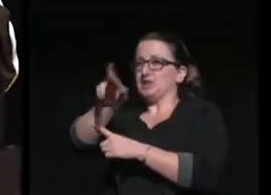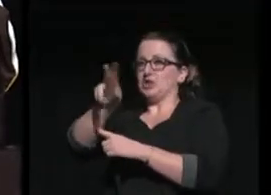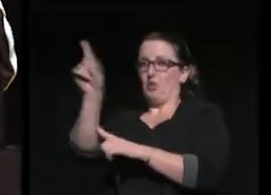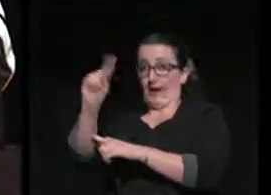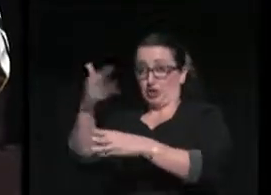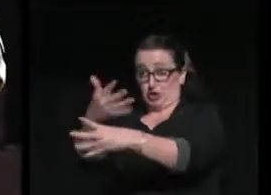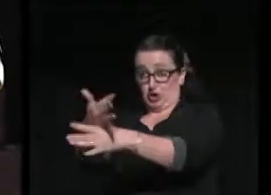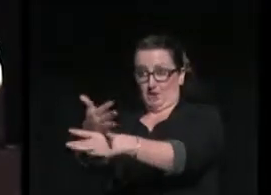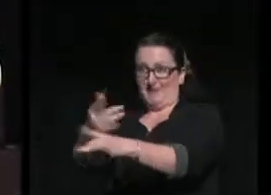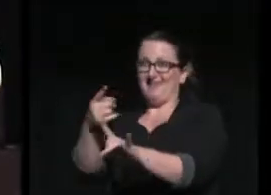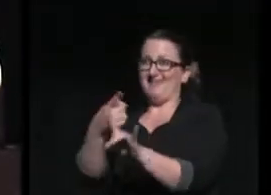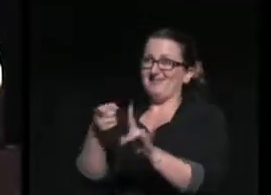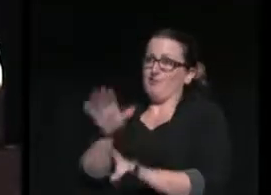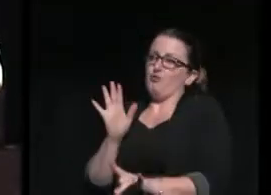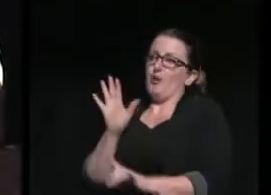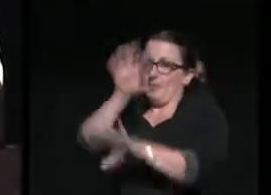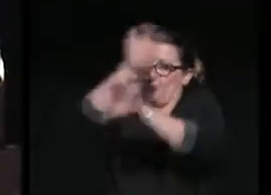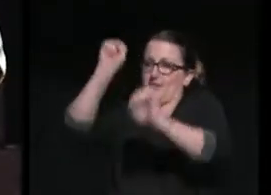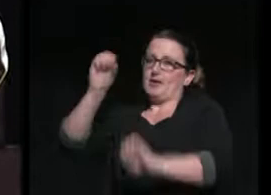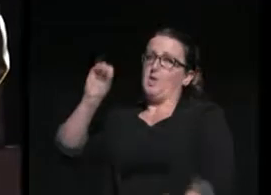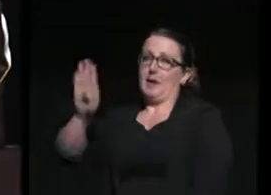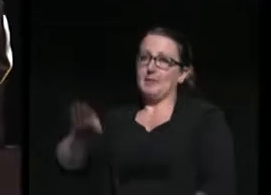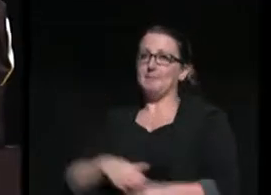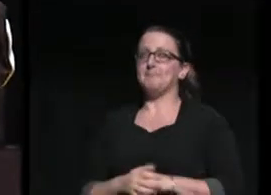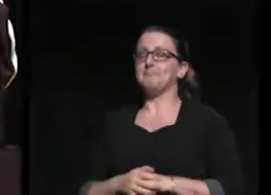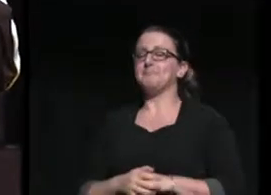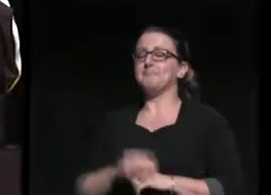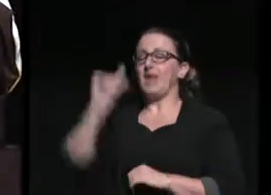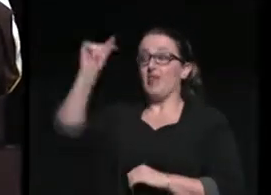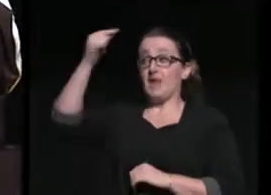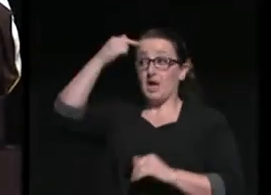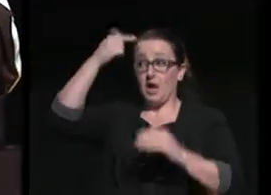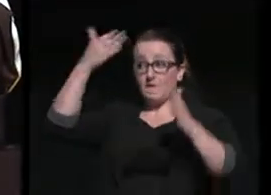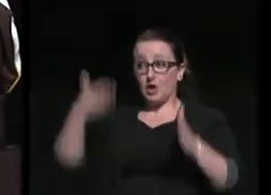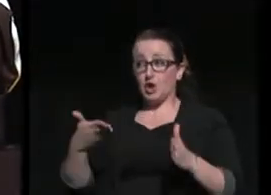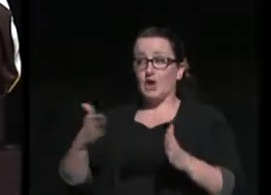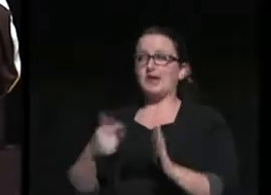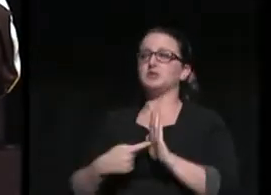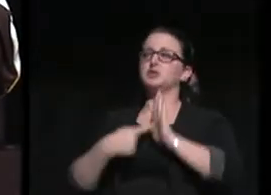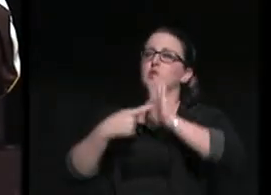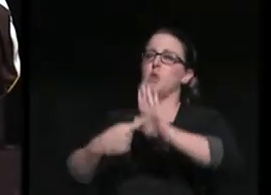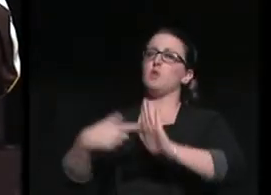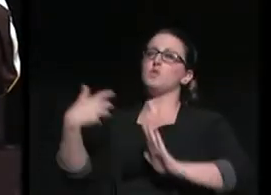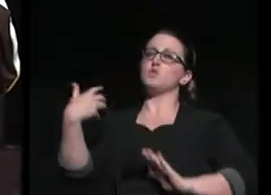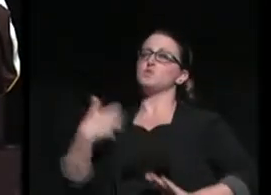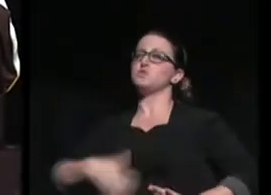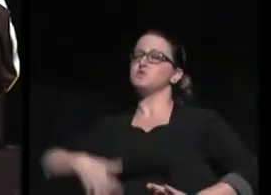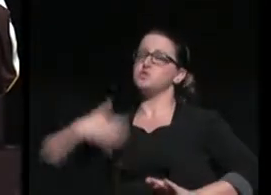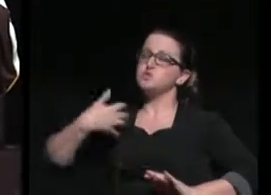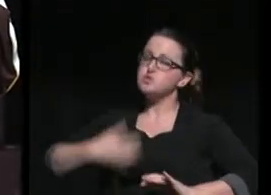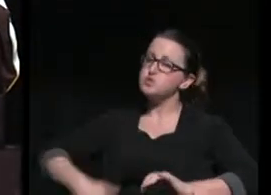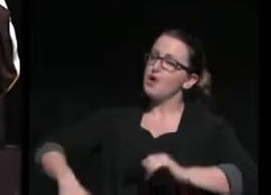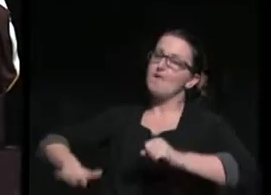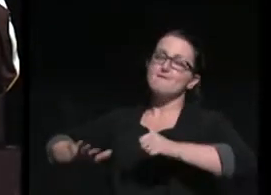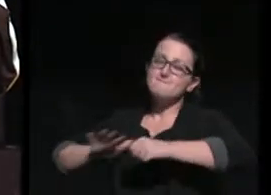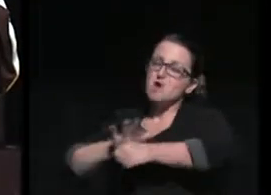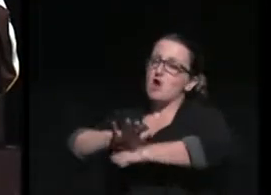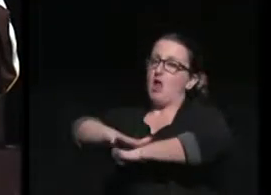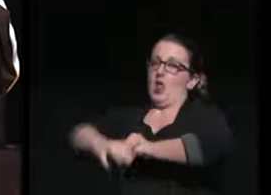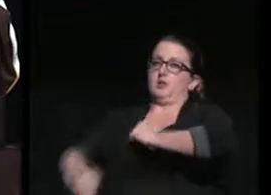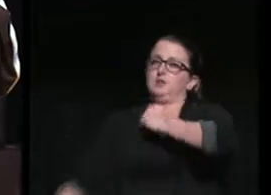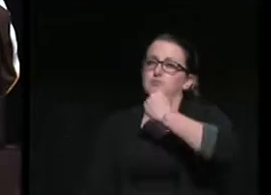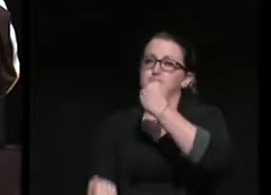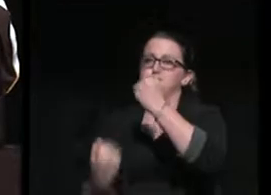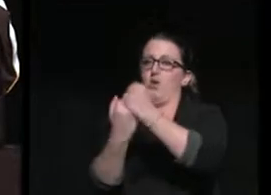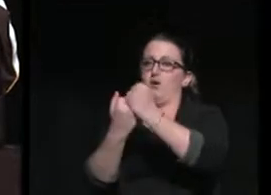former President Barack Obama. The governor has shown unwavering support for higher education and is